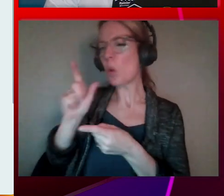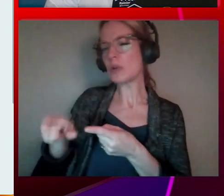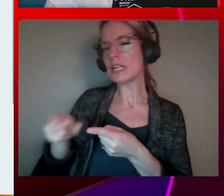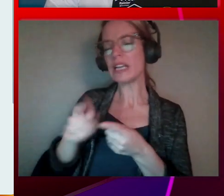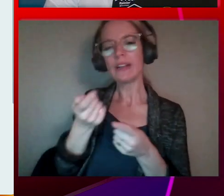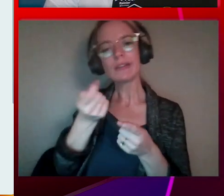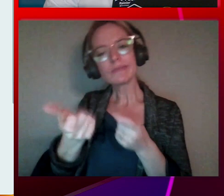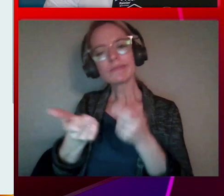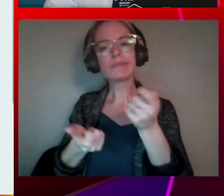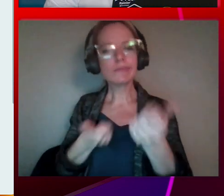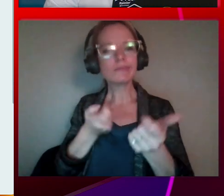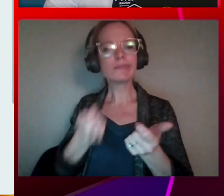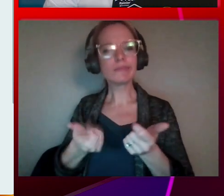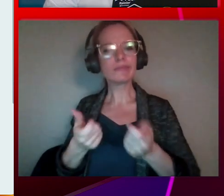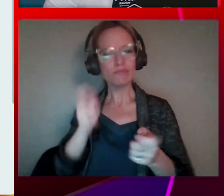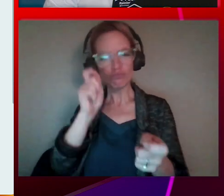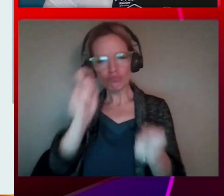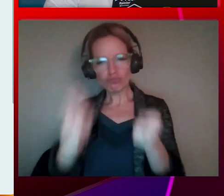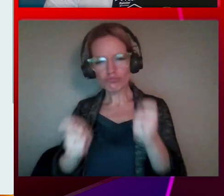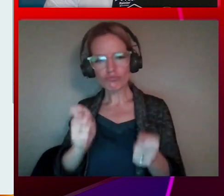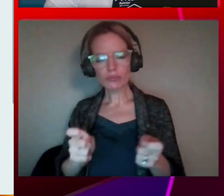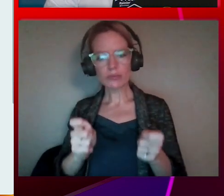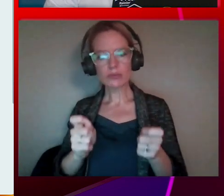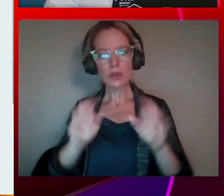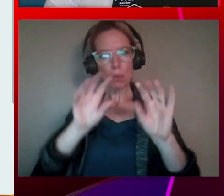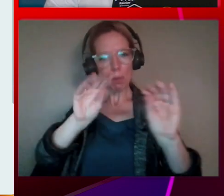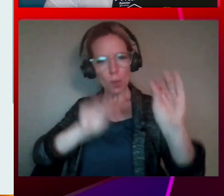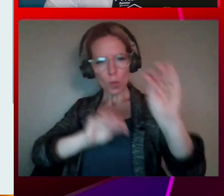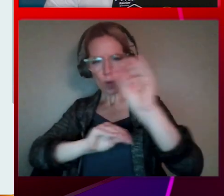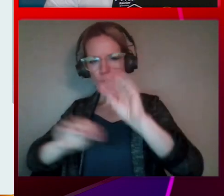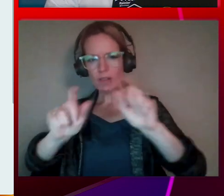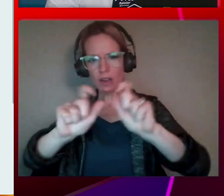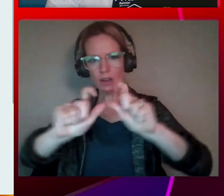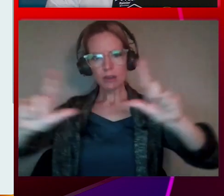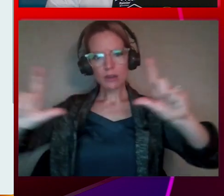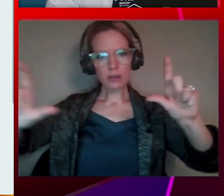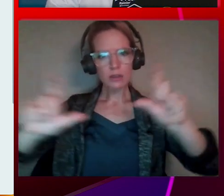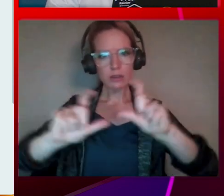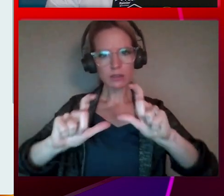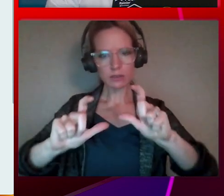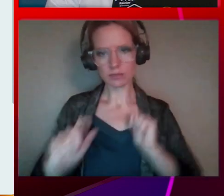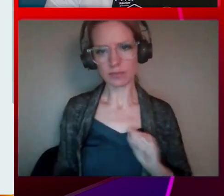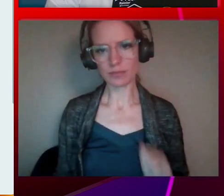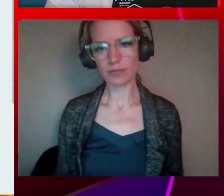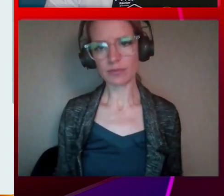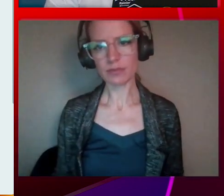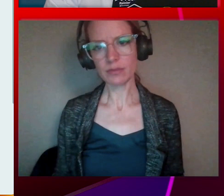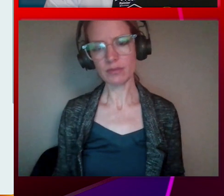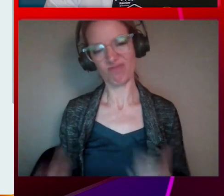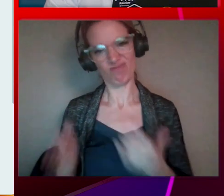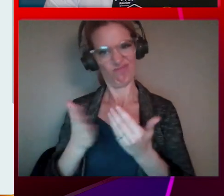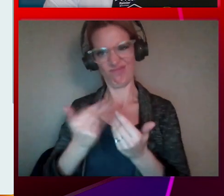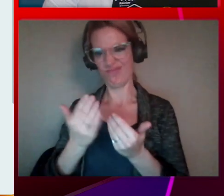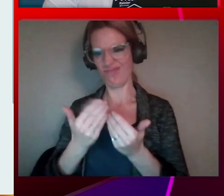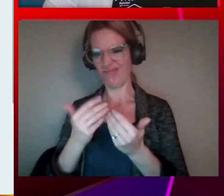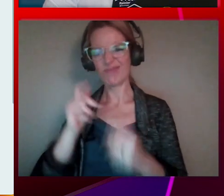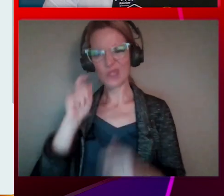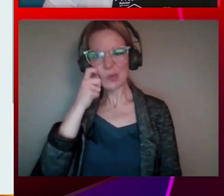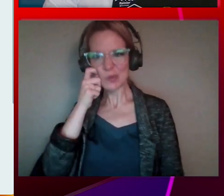to move things around via drag and drop, which is really cool. Right? So